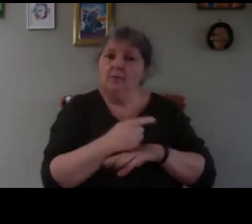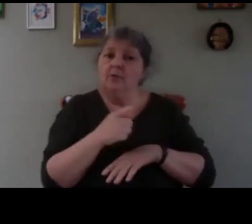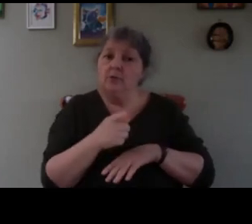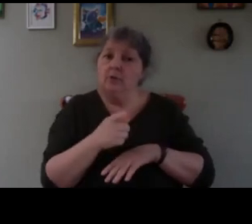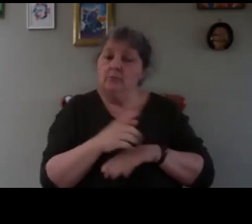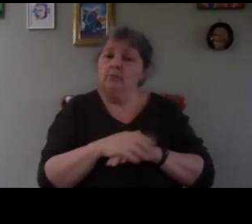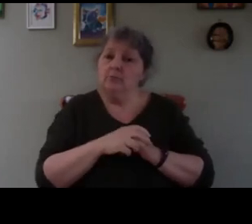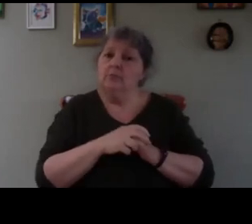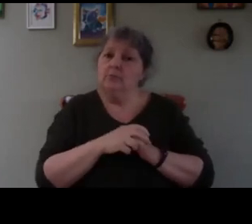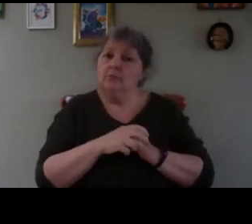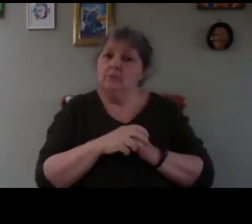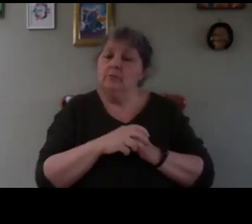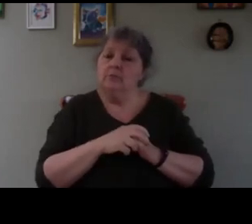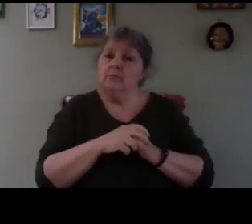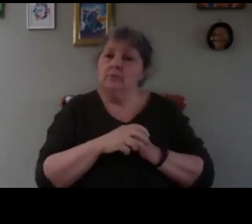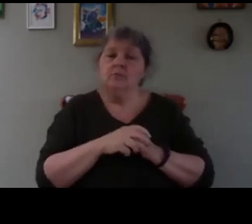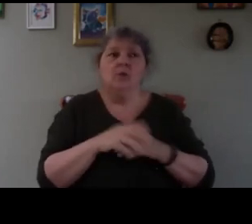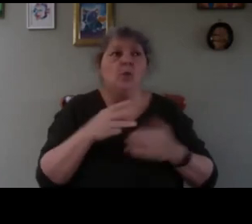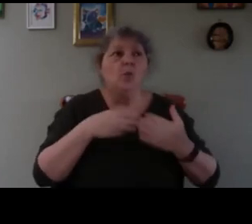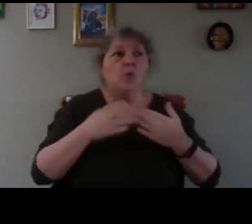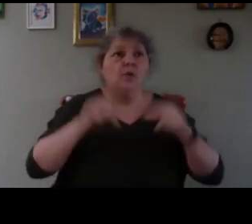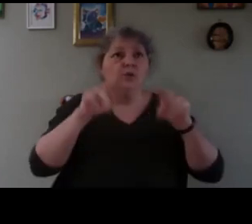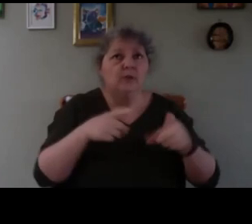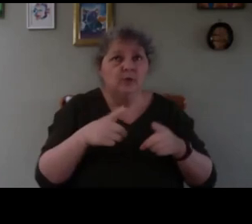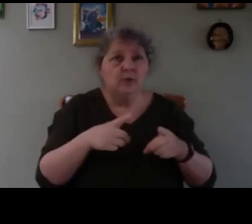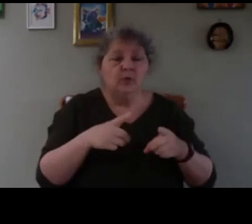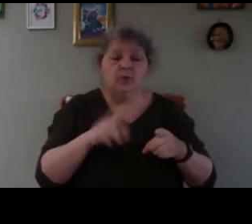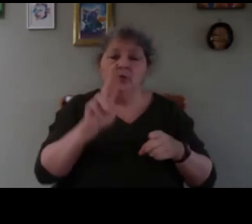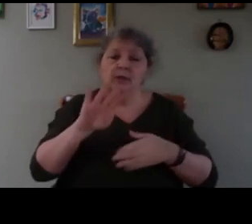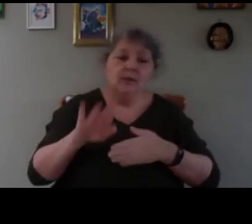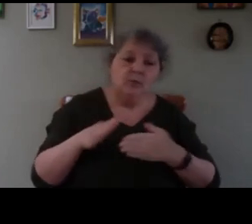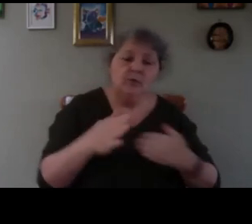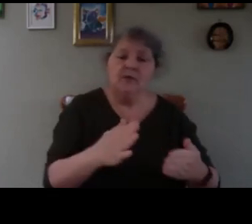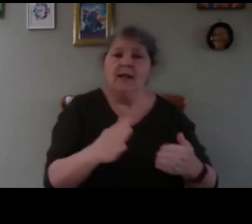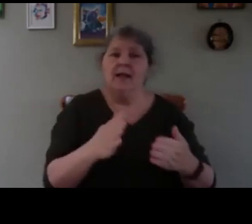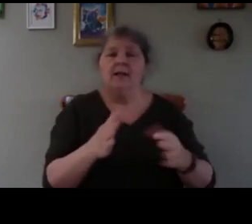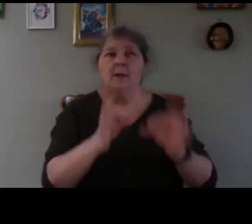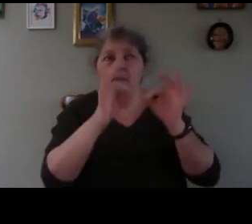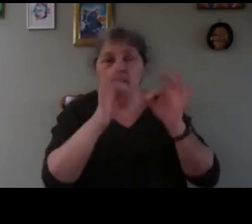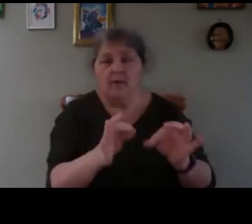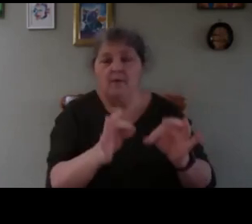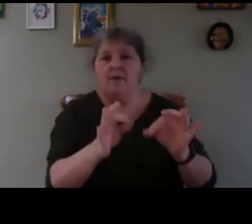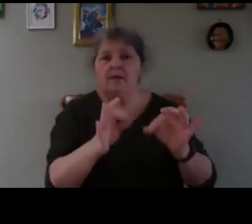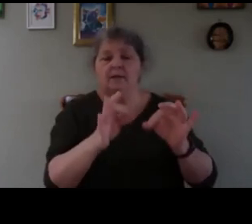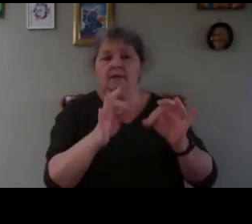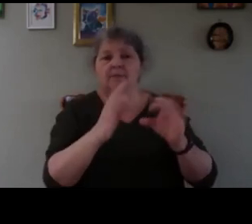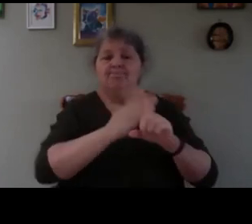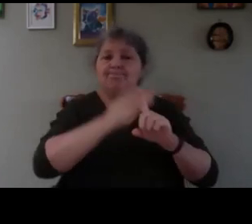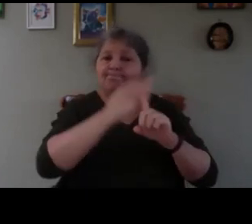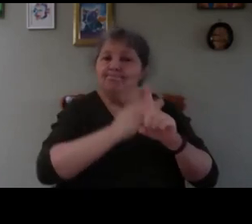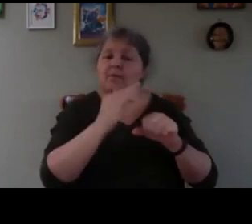the propagator is that what you can do is that you can provide the ideal temperature to your seedlings